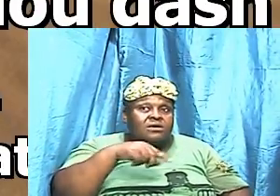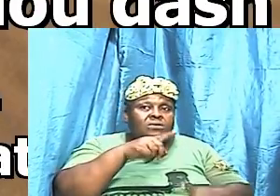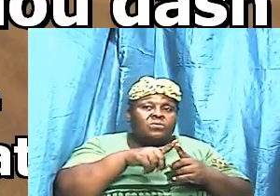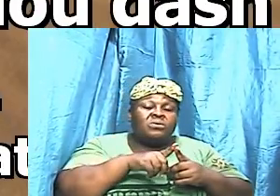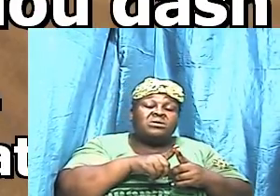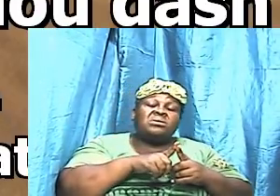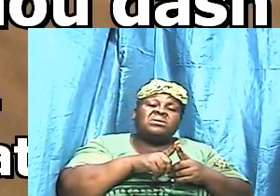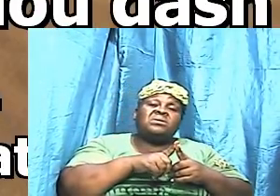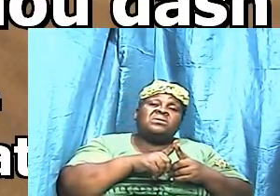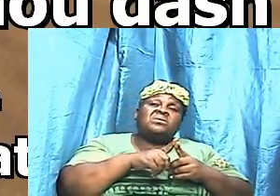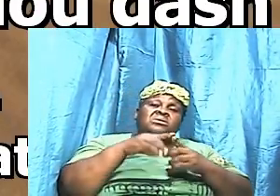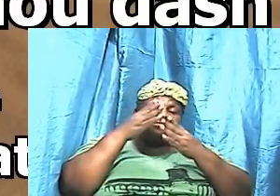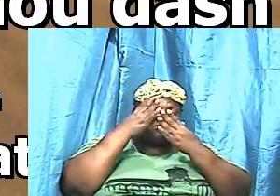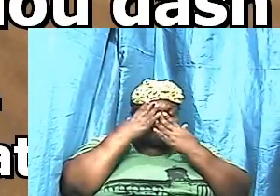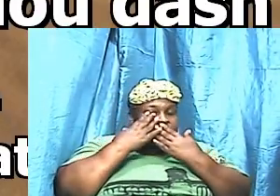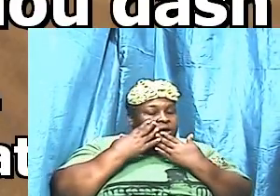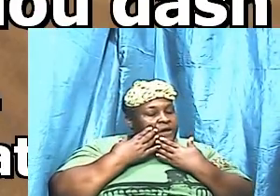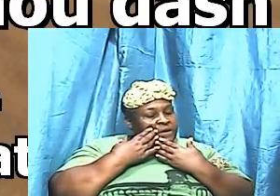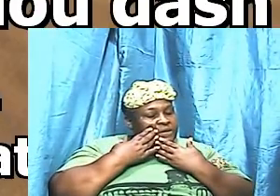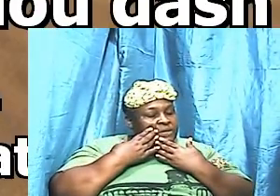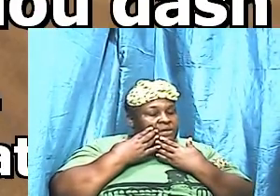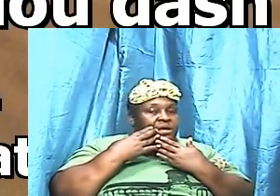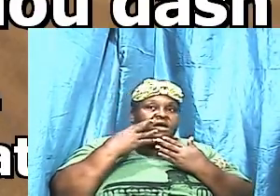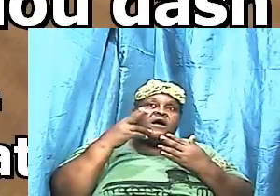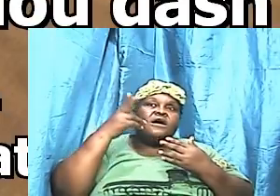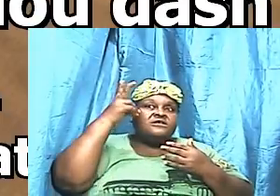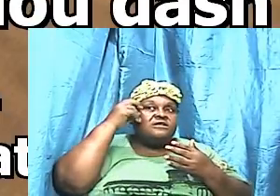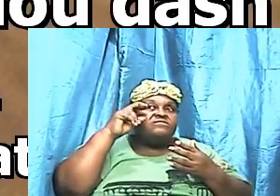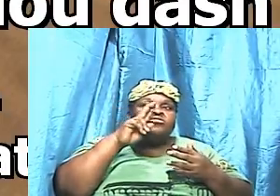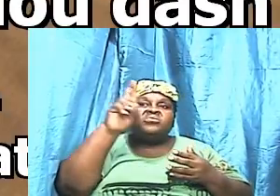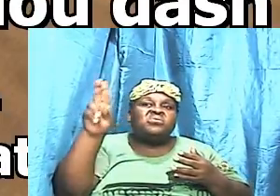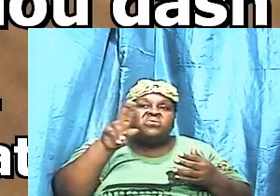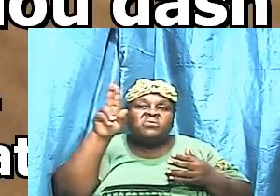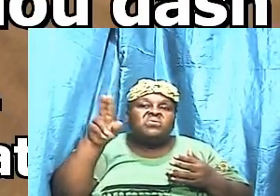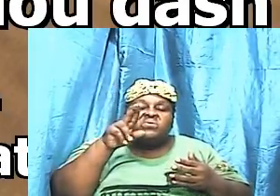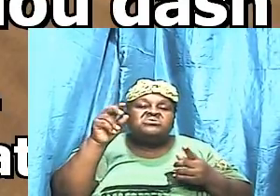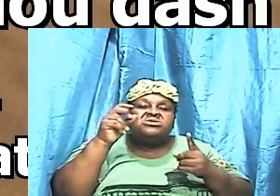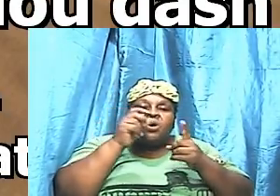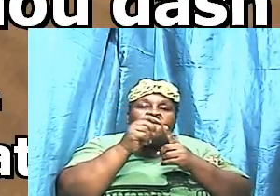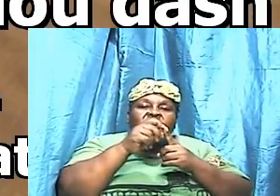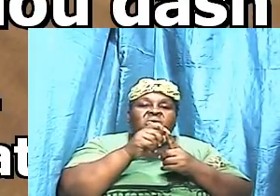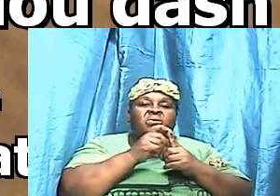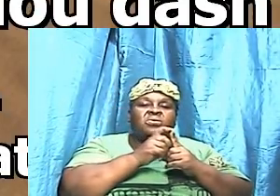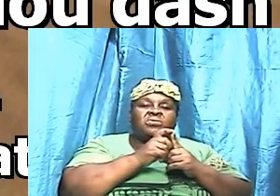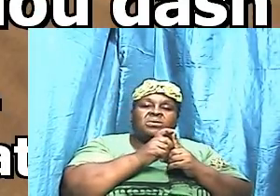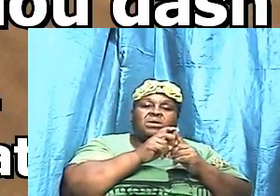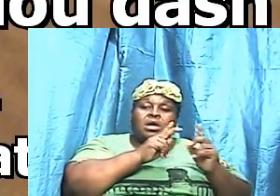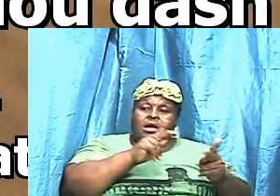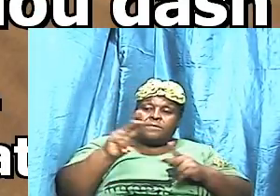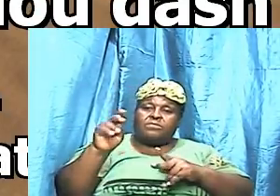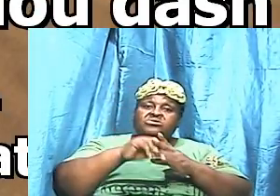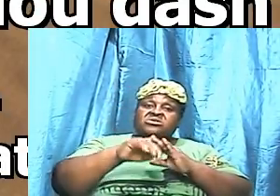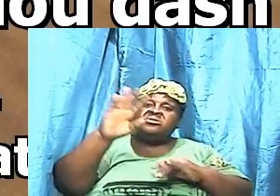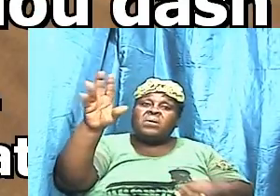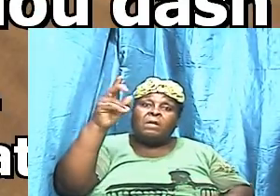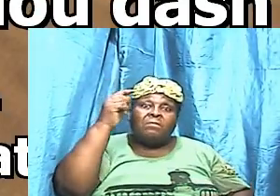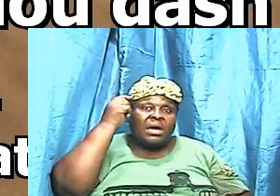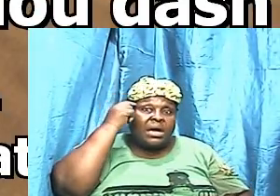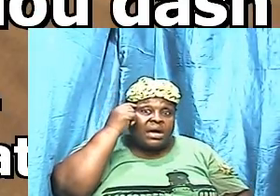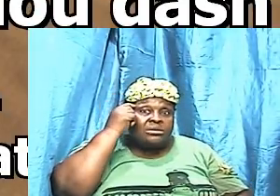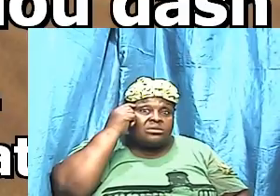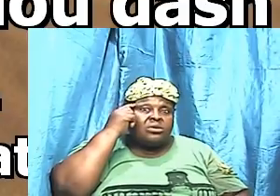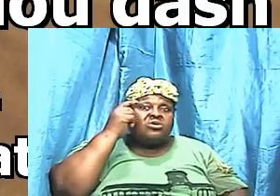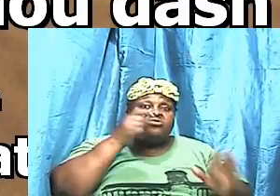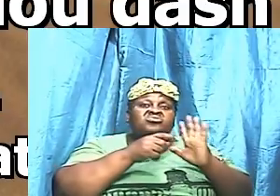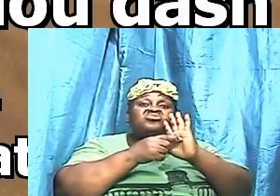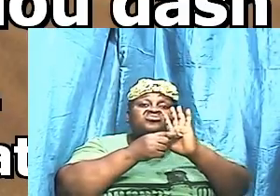and he used a word and throw it at you to show you why you are